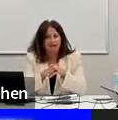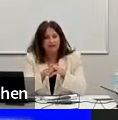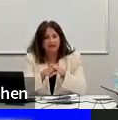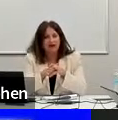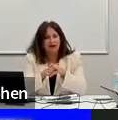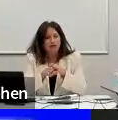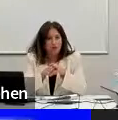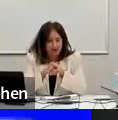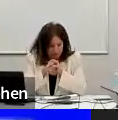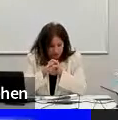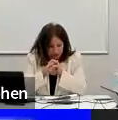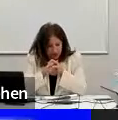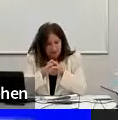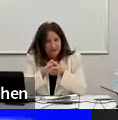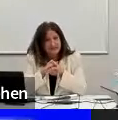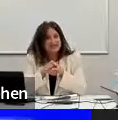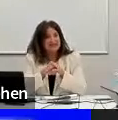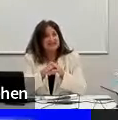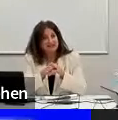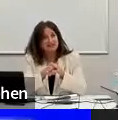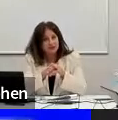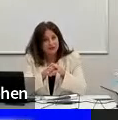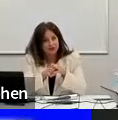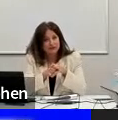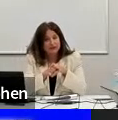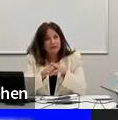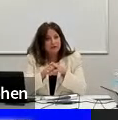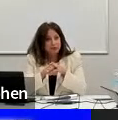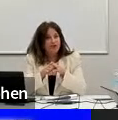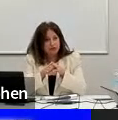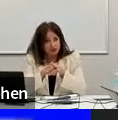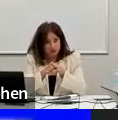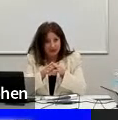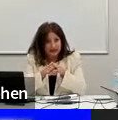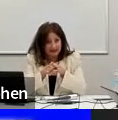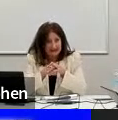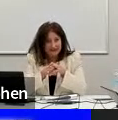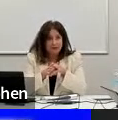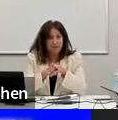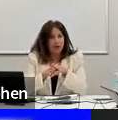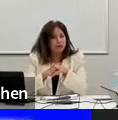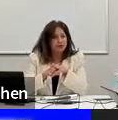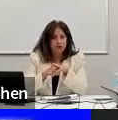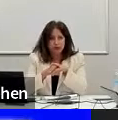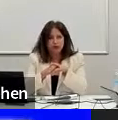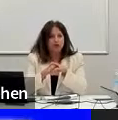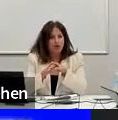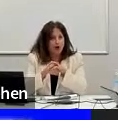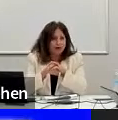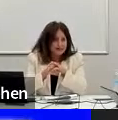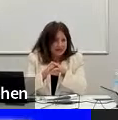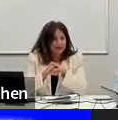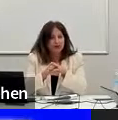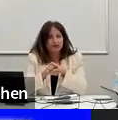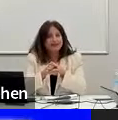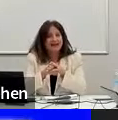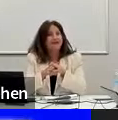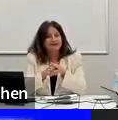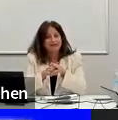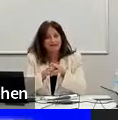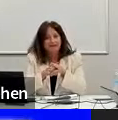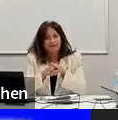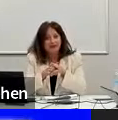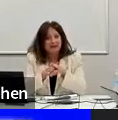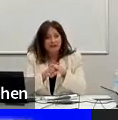indicative of whether you're going to be successful professionally as opposed to your raw technical